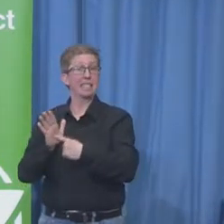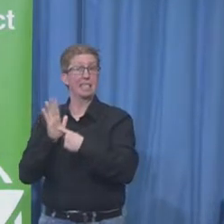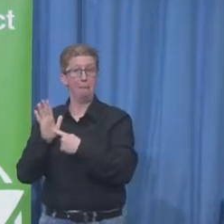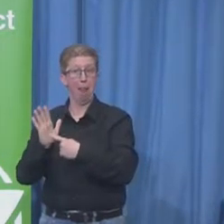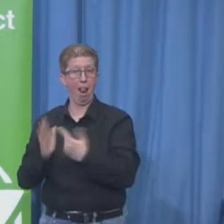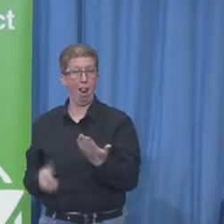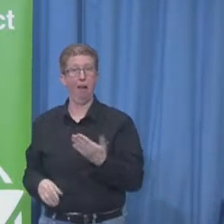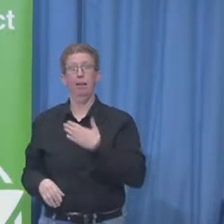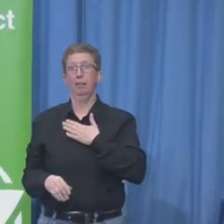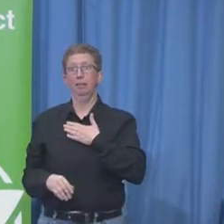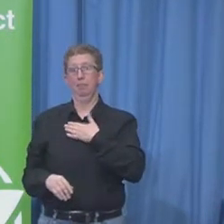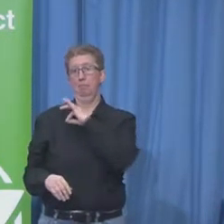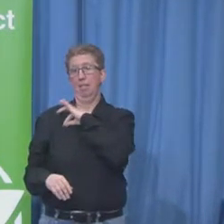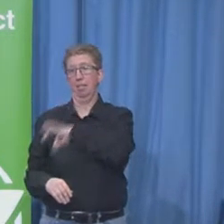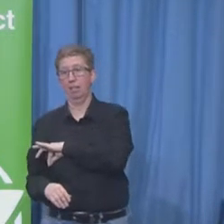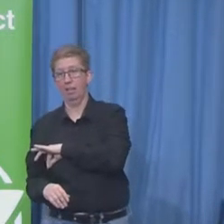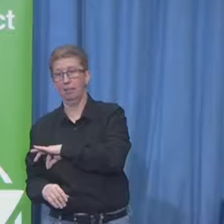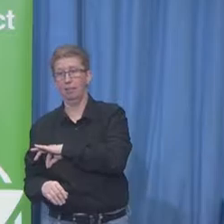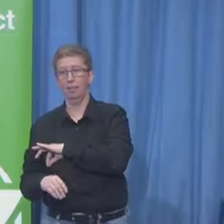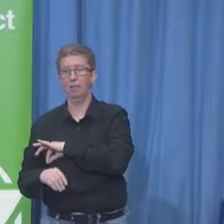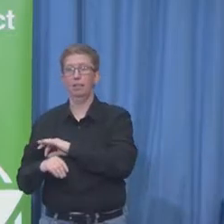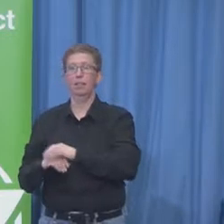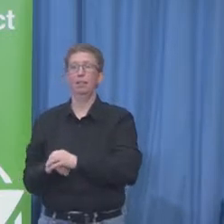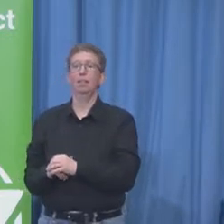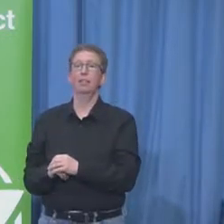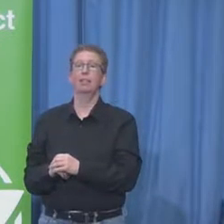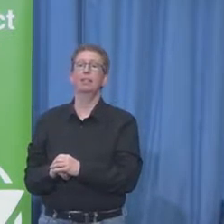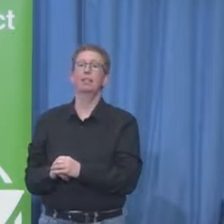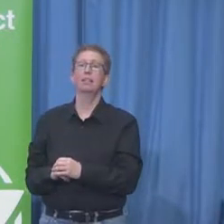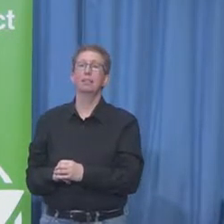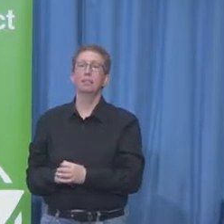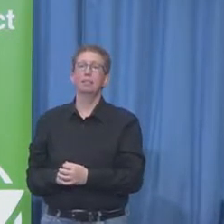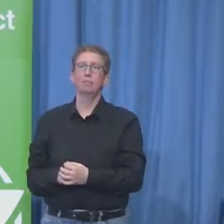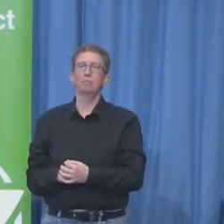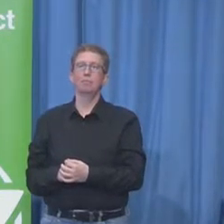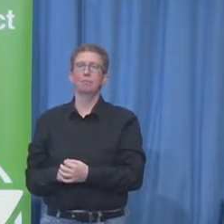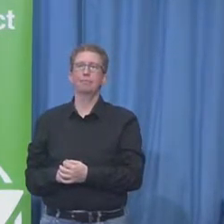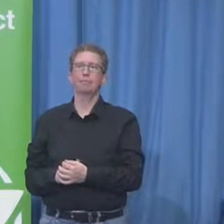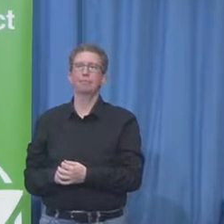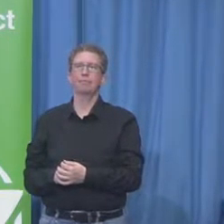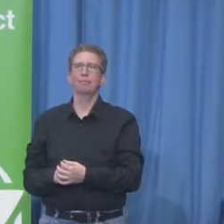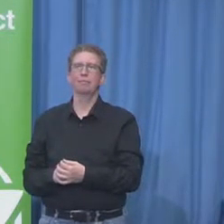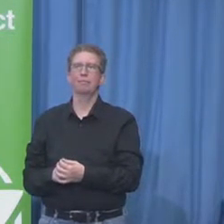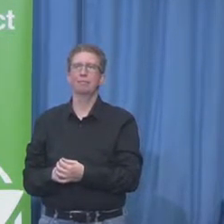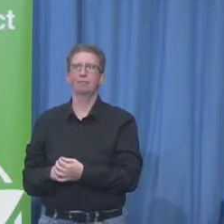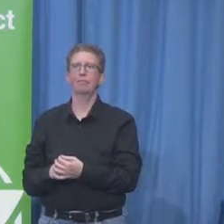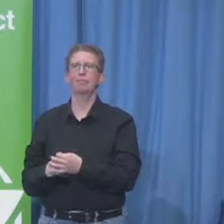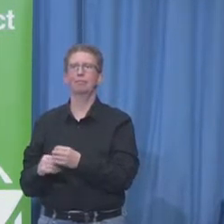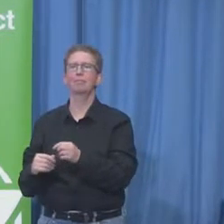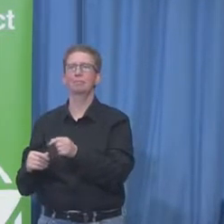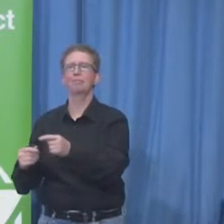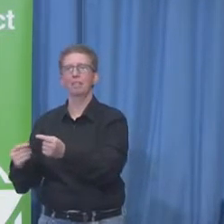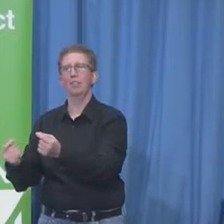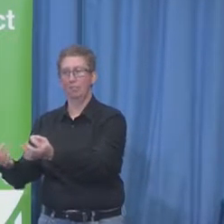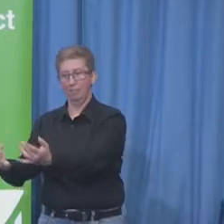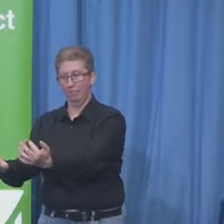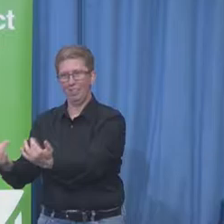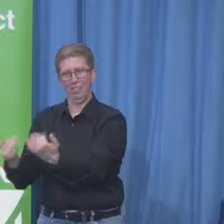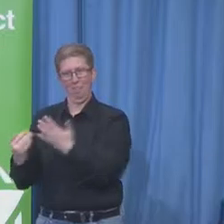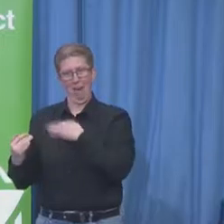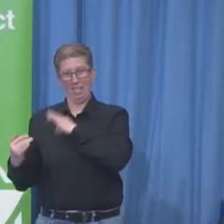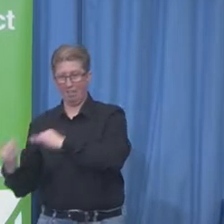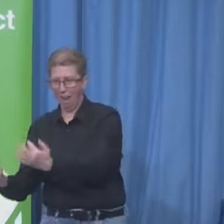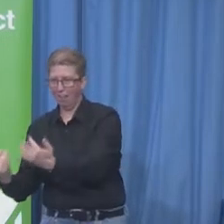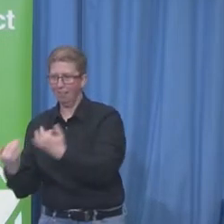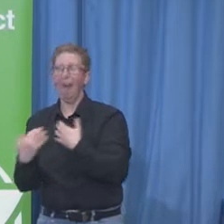provides him. So I became aware of the horrible situation around employment and thought